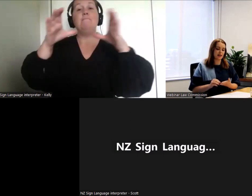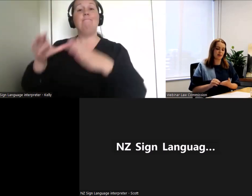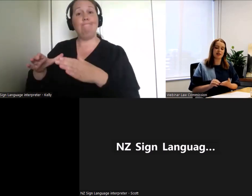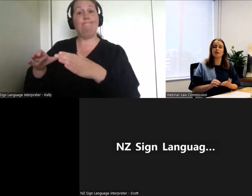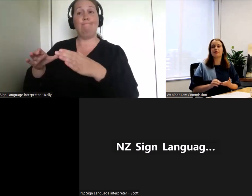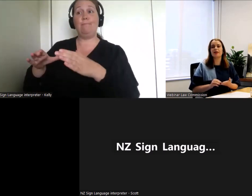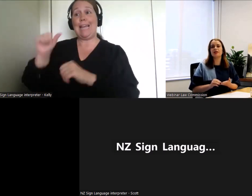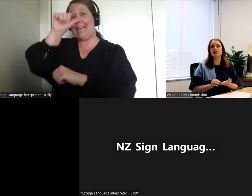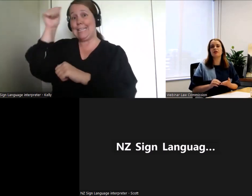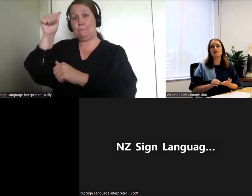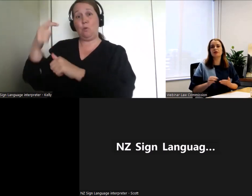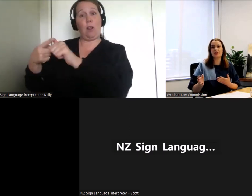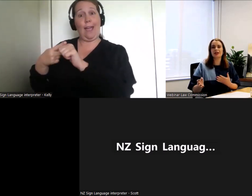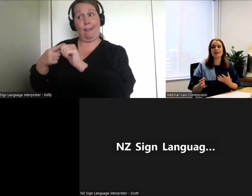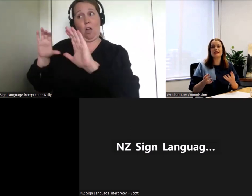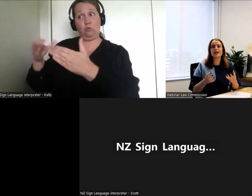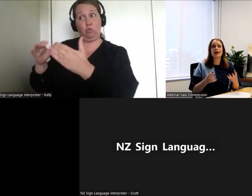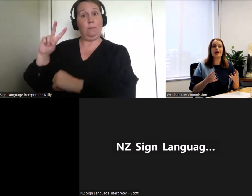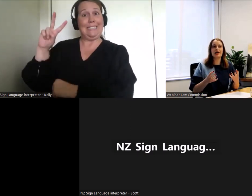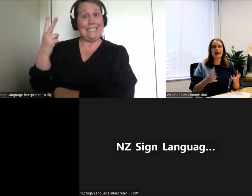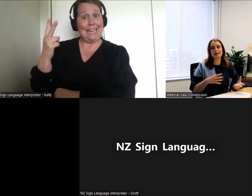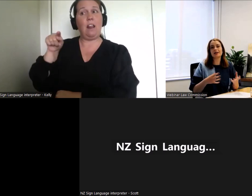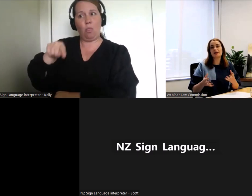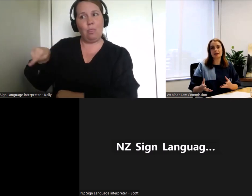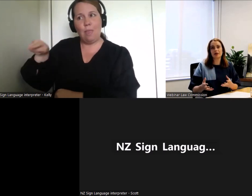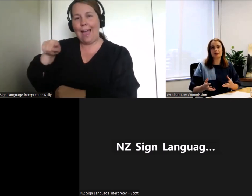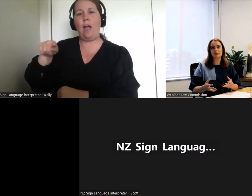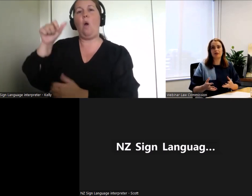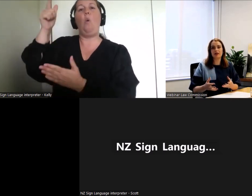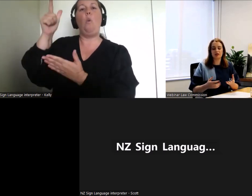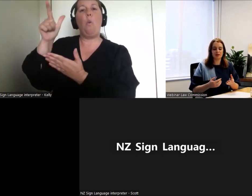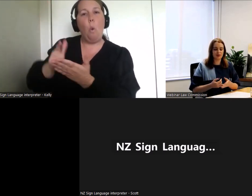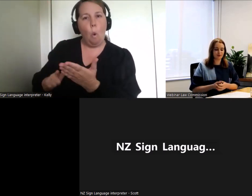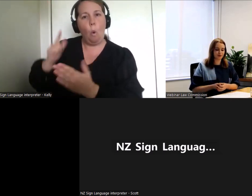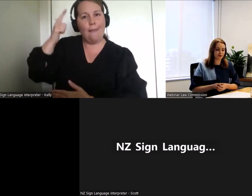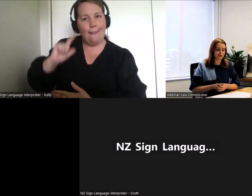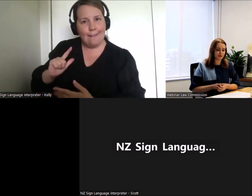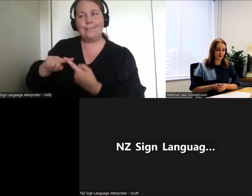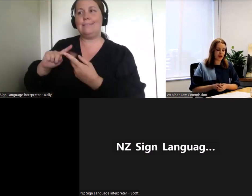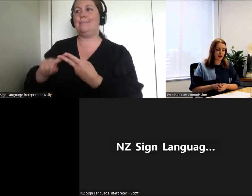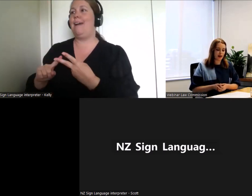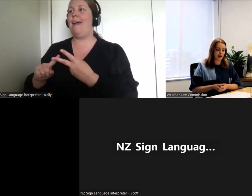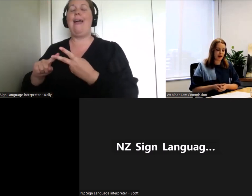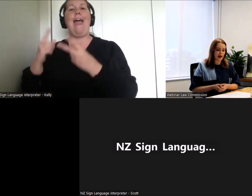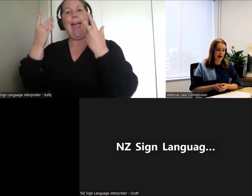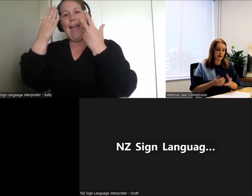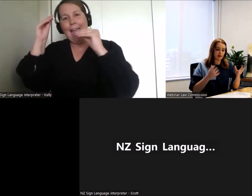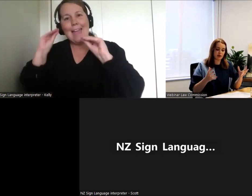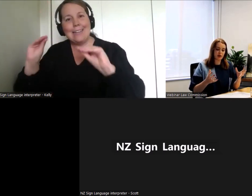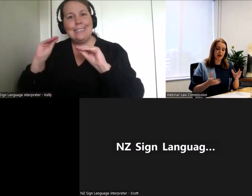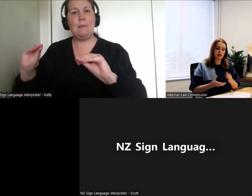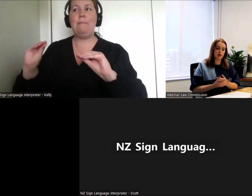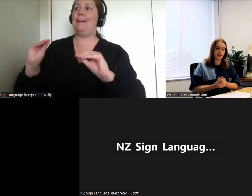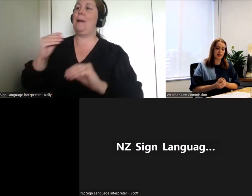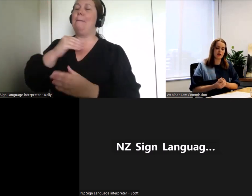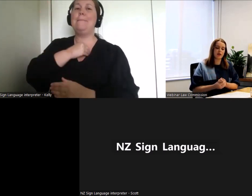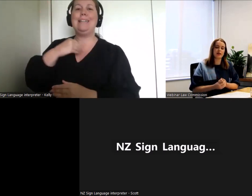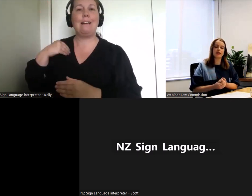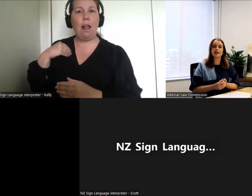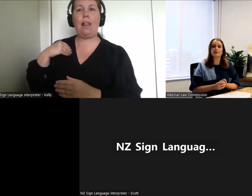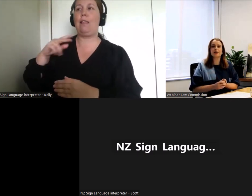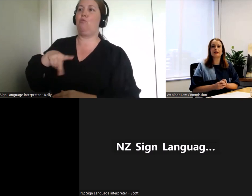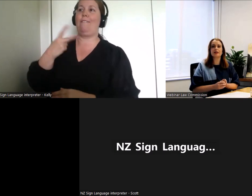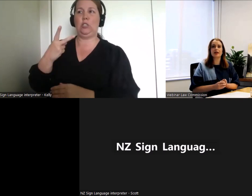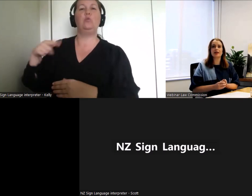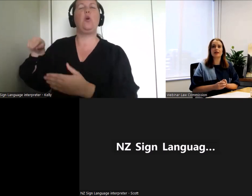is made up of range of lawyers, academics and medical professionals. And we've also held a wānanga